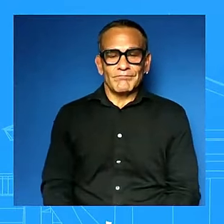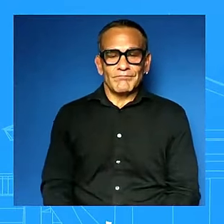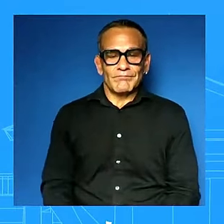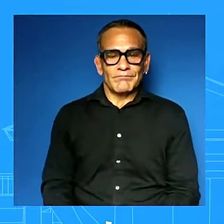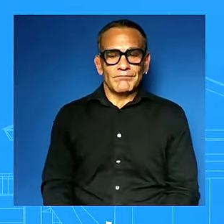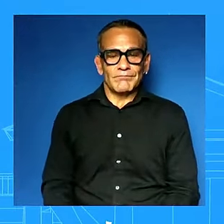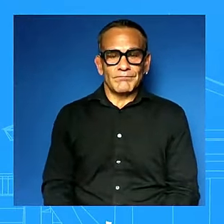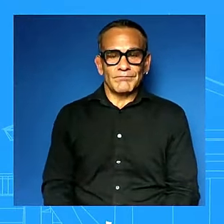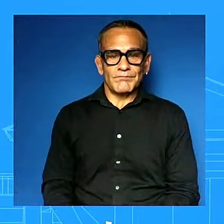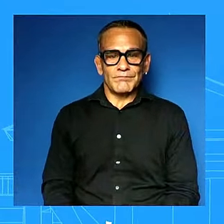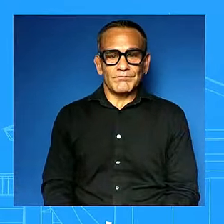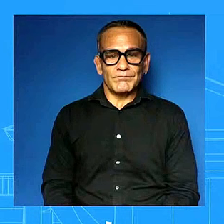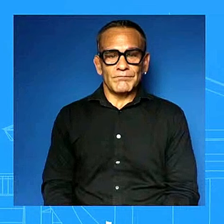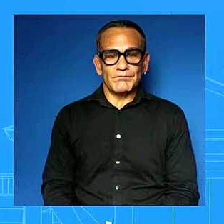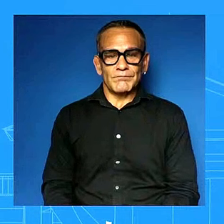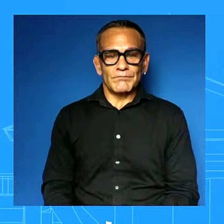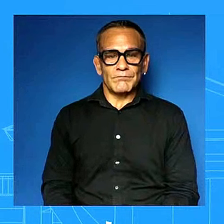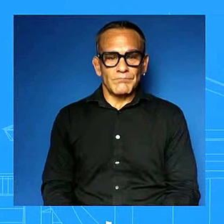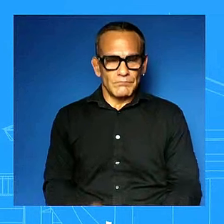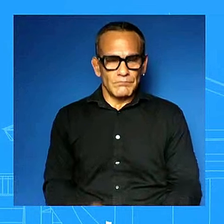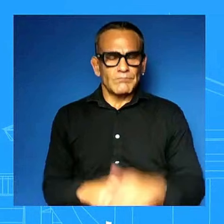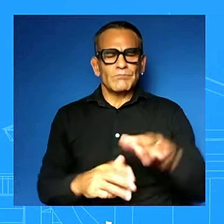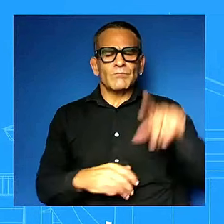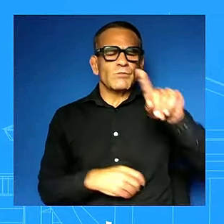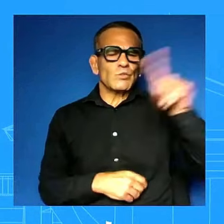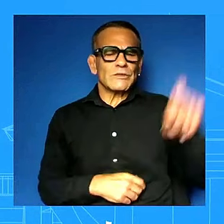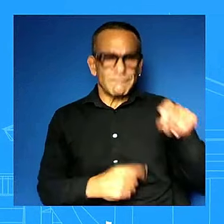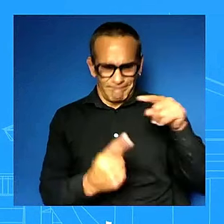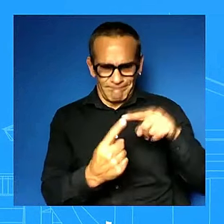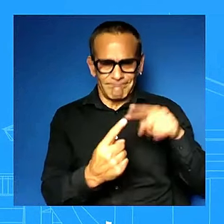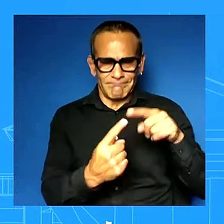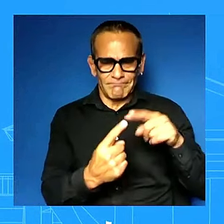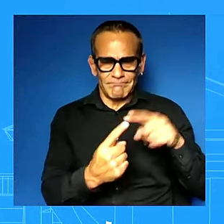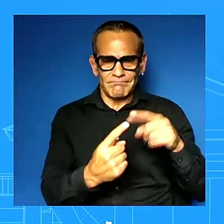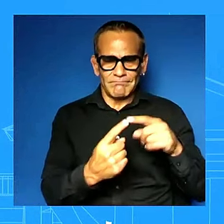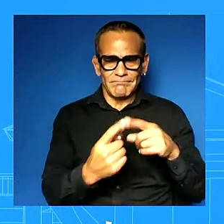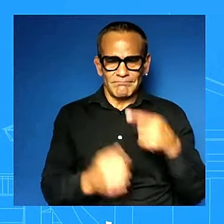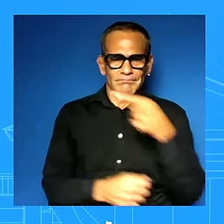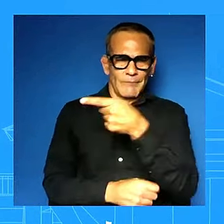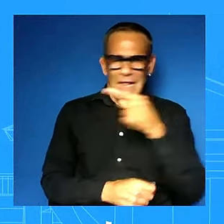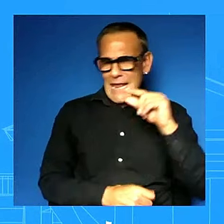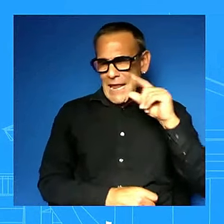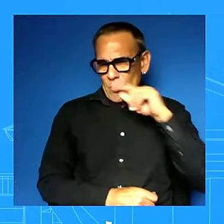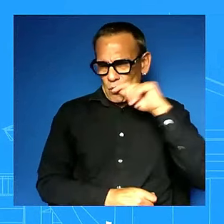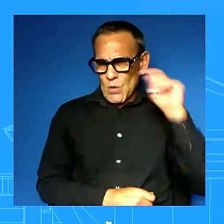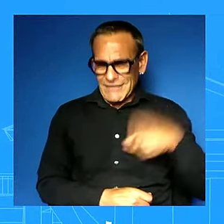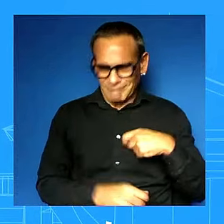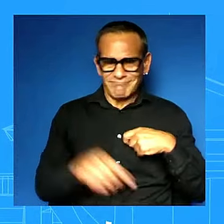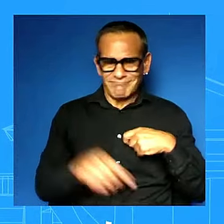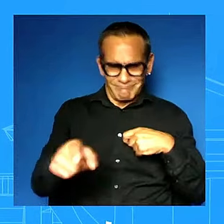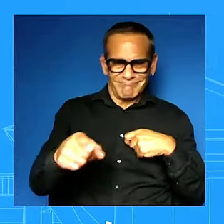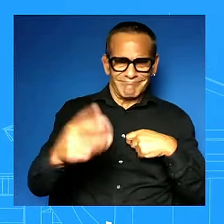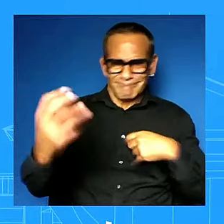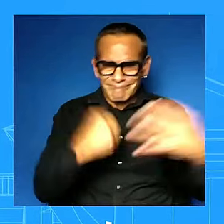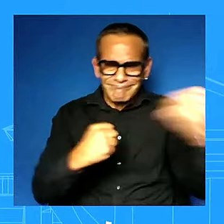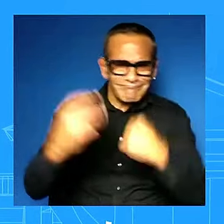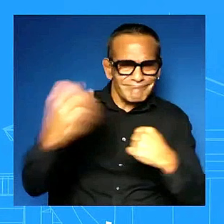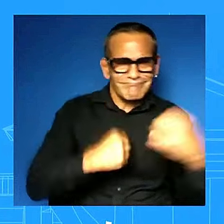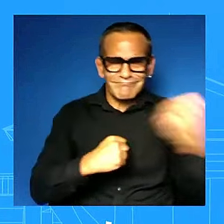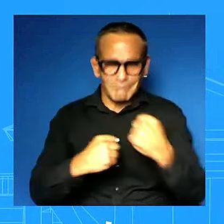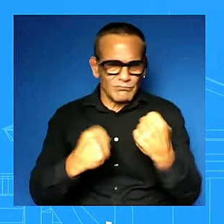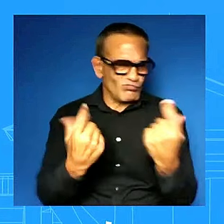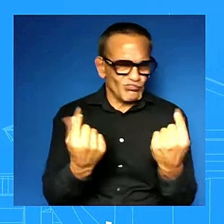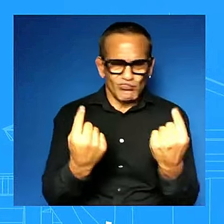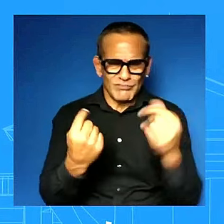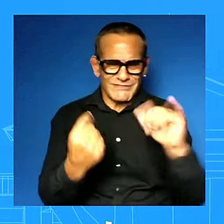of weeks what's the white house's reaction to the russian advances back into the cursed region we are going to do everything that we can so that ukraine has